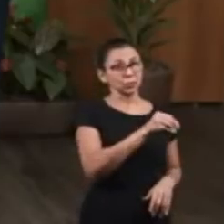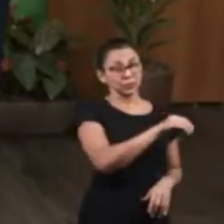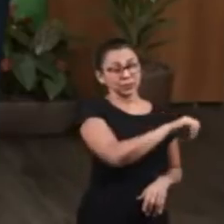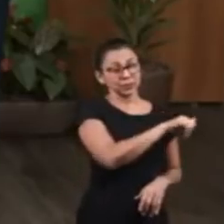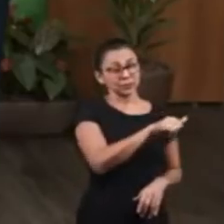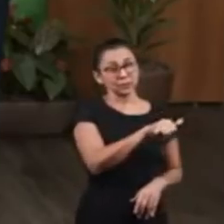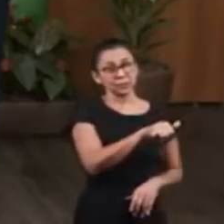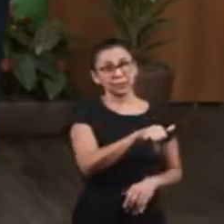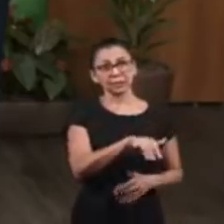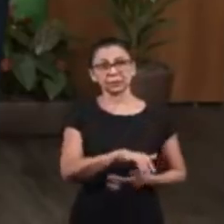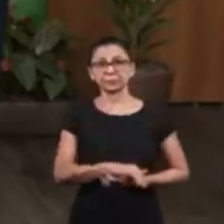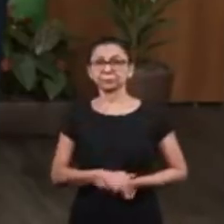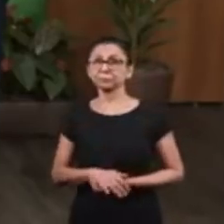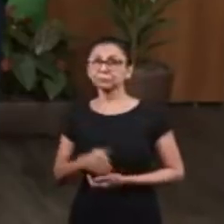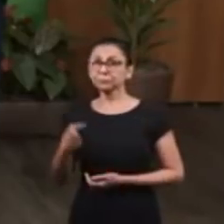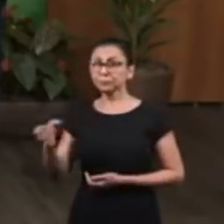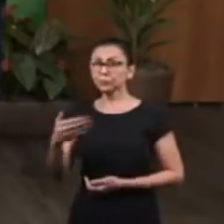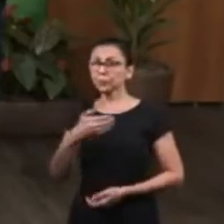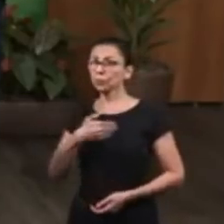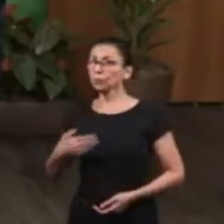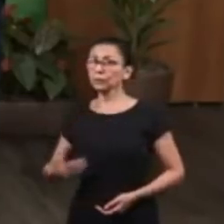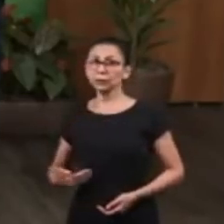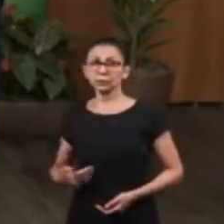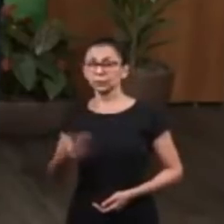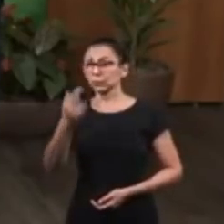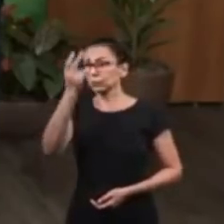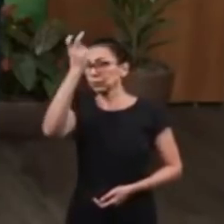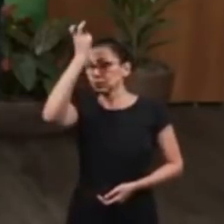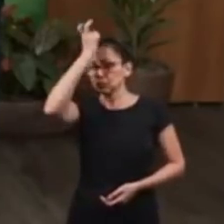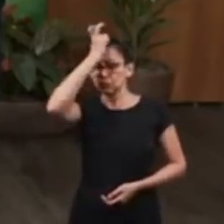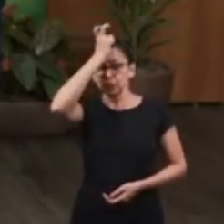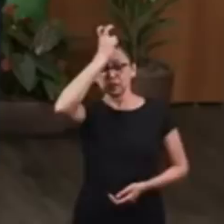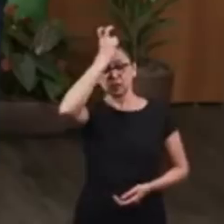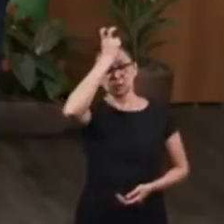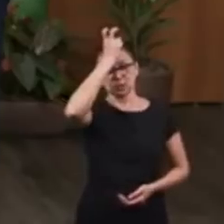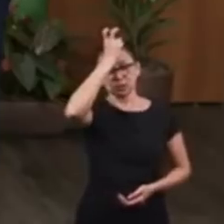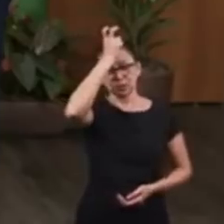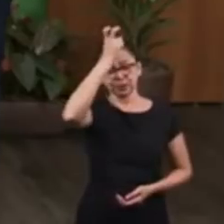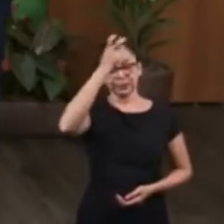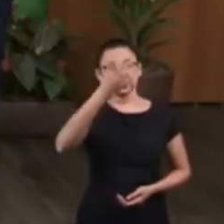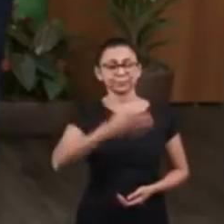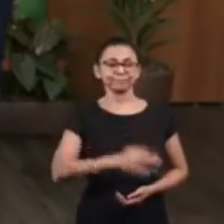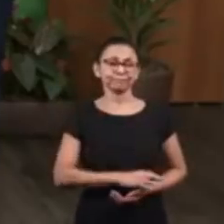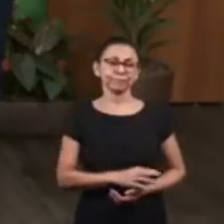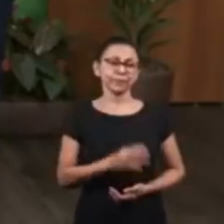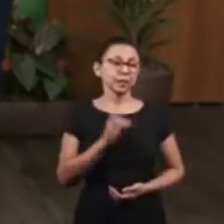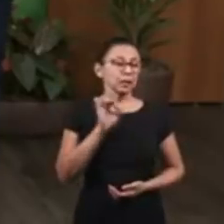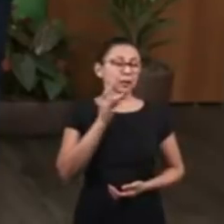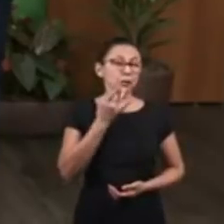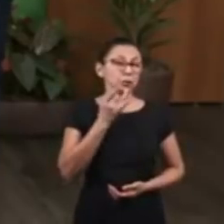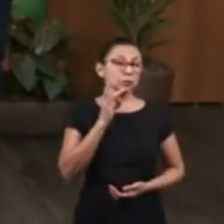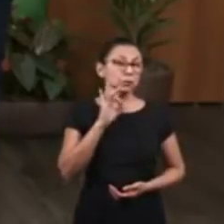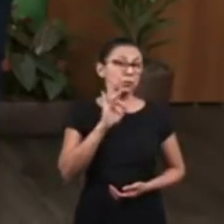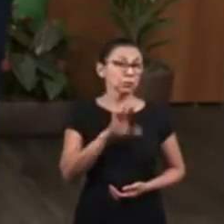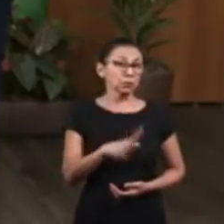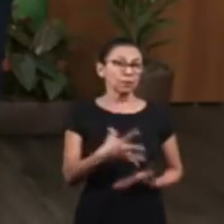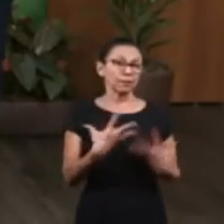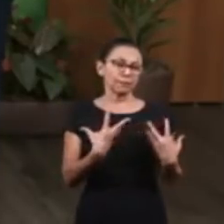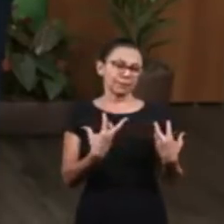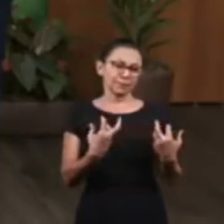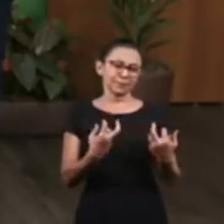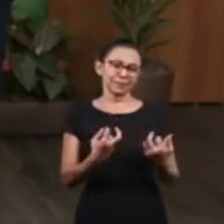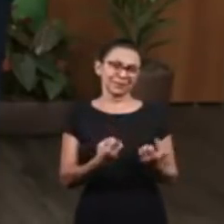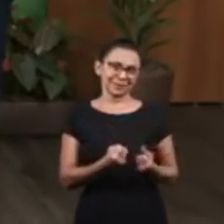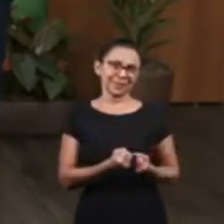However, his sons told him that the governor of Egypt, who was Joseph, a fact not known by them, would